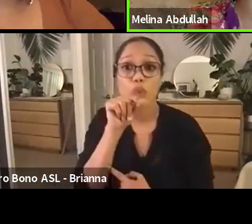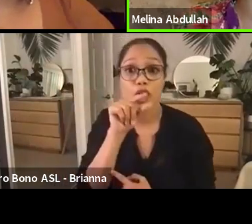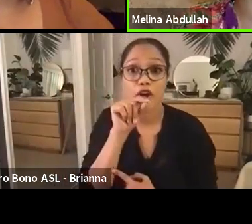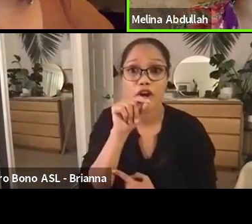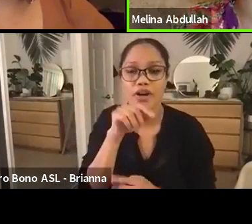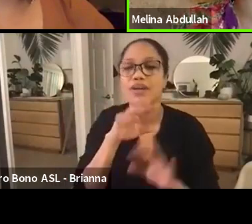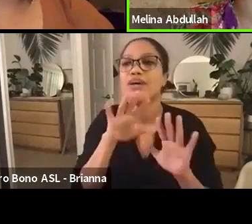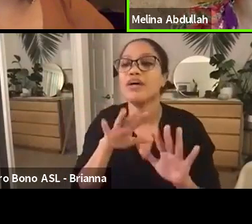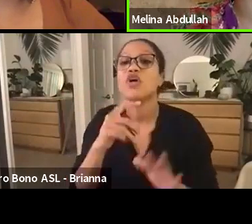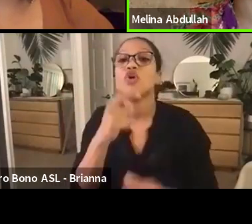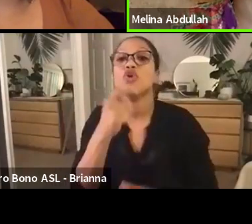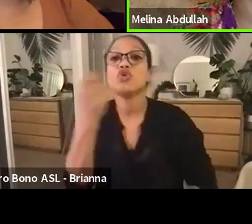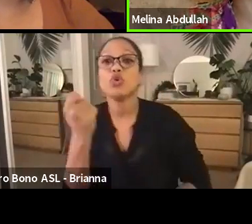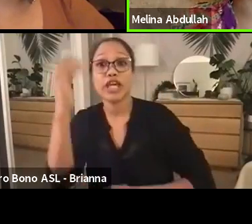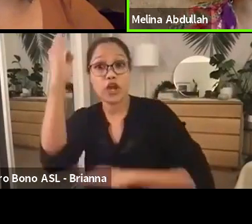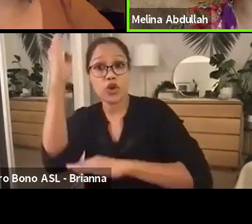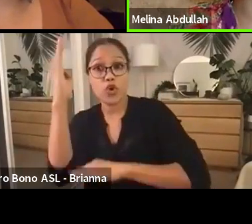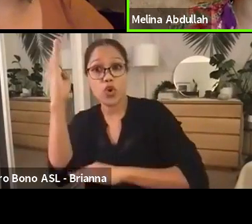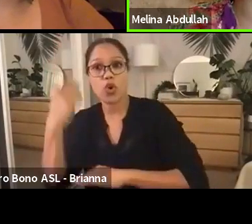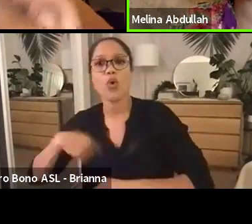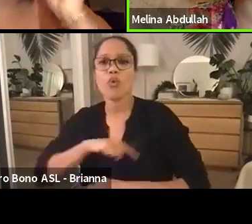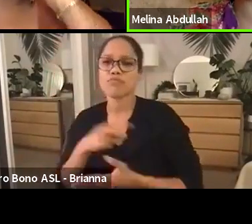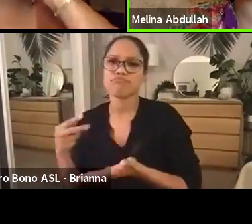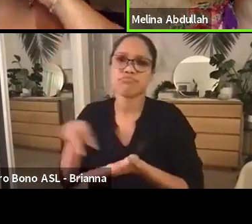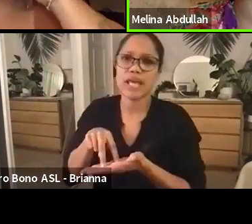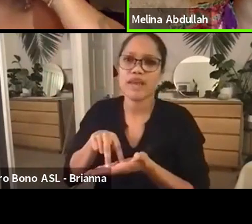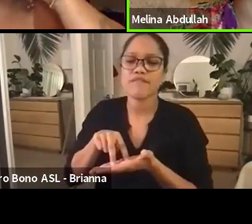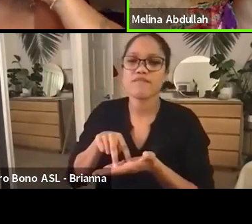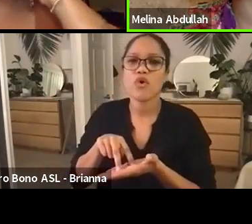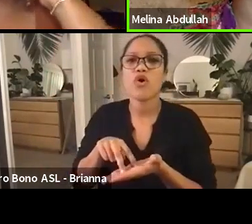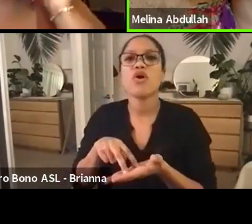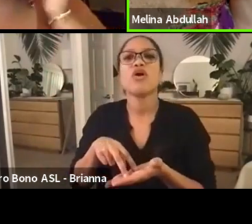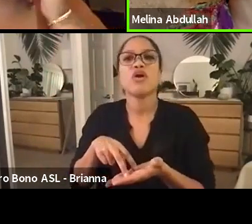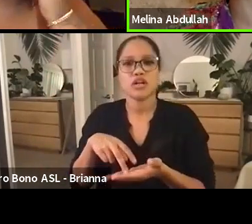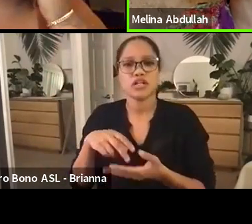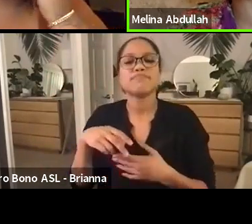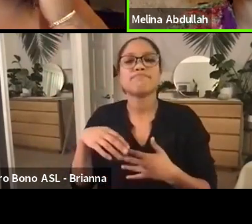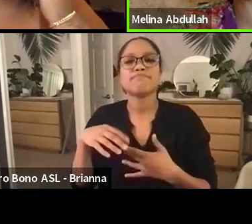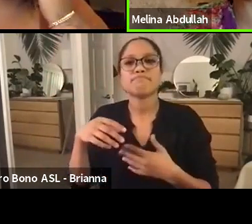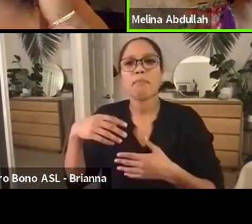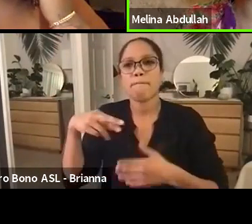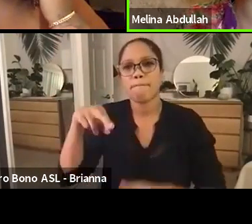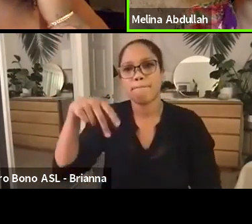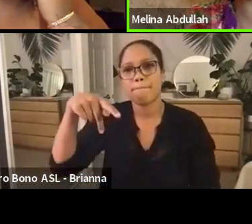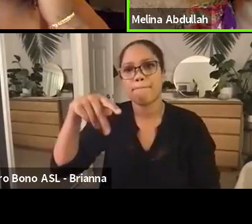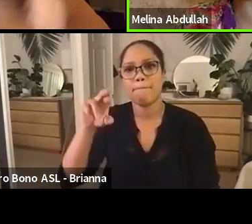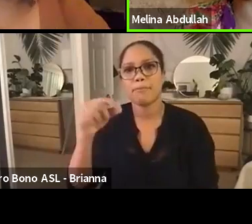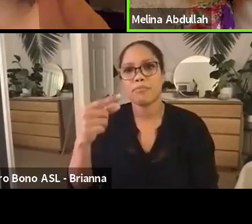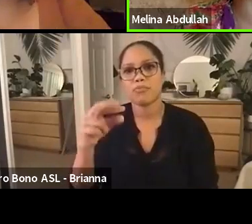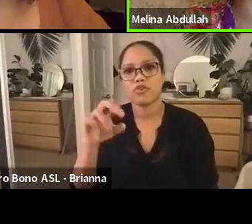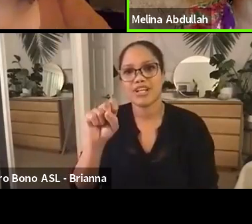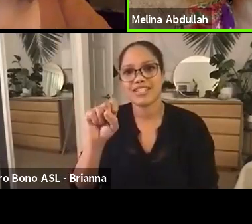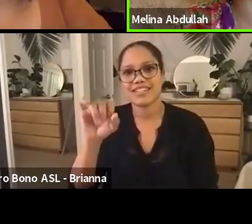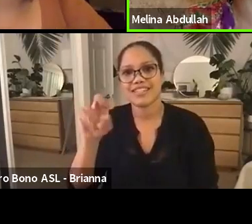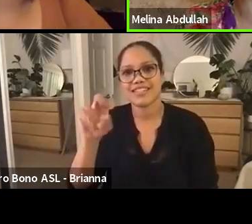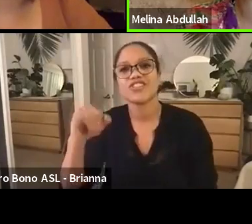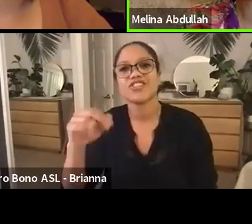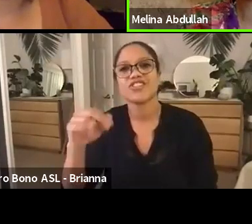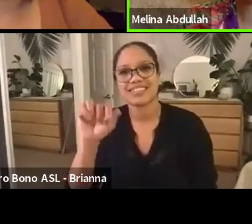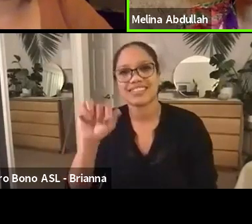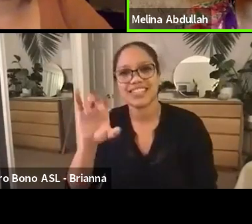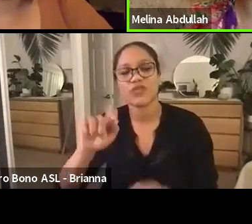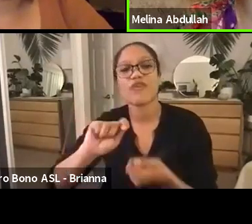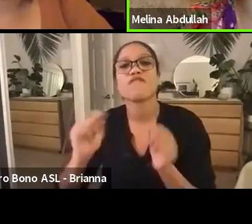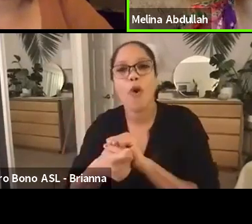stand for progressive justice reform at the courthouse downtown 111 North Hill. Sorry for talking so long.